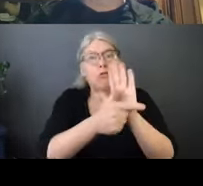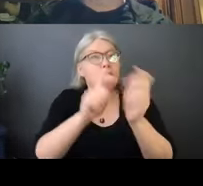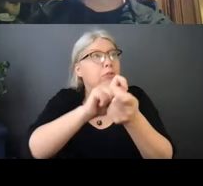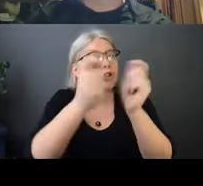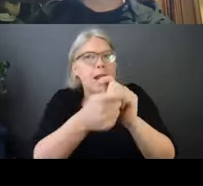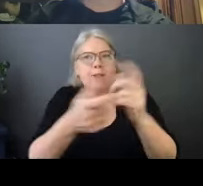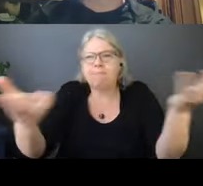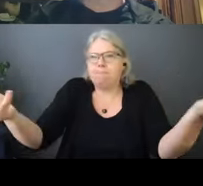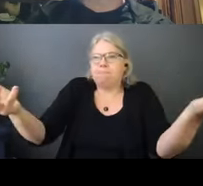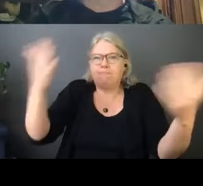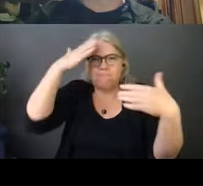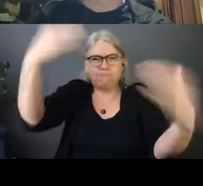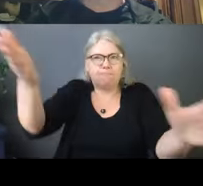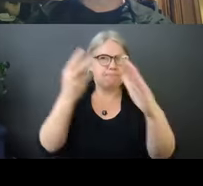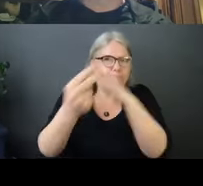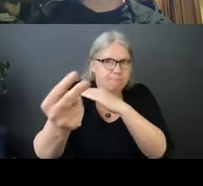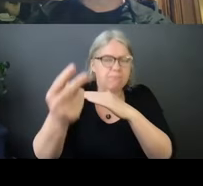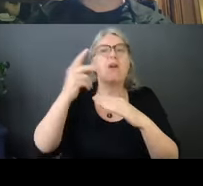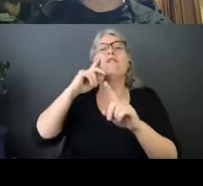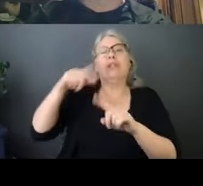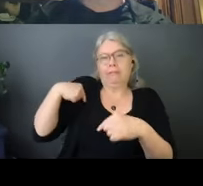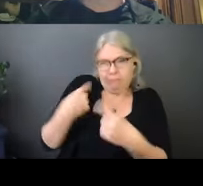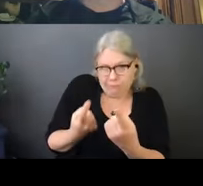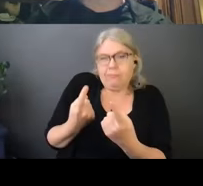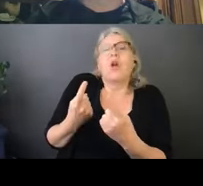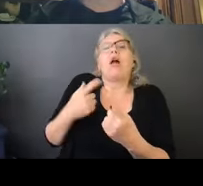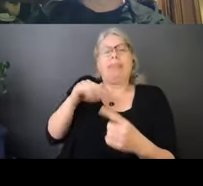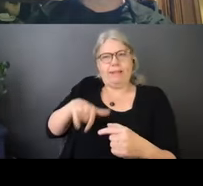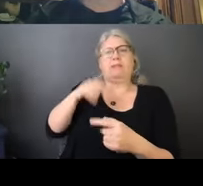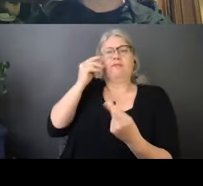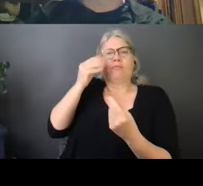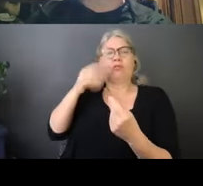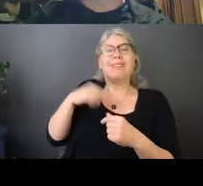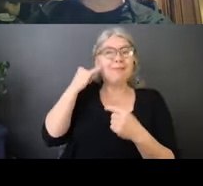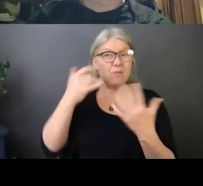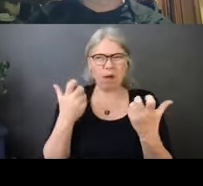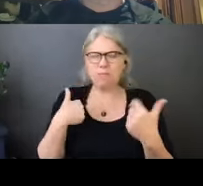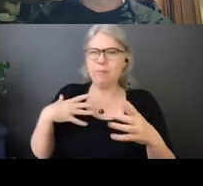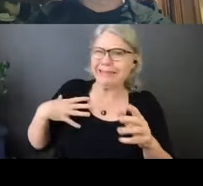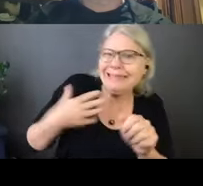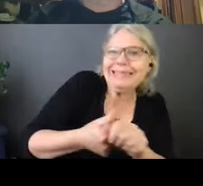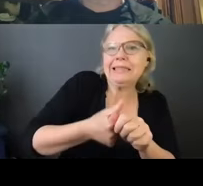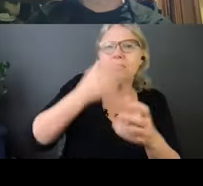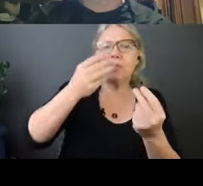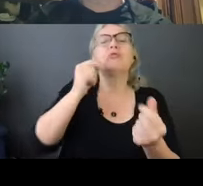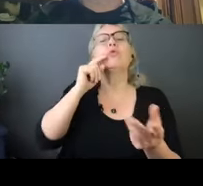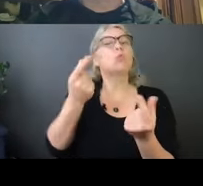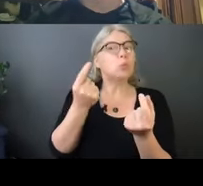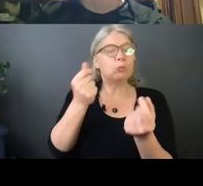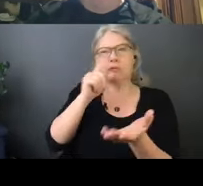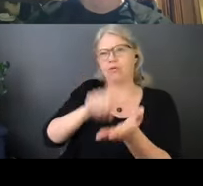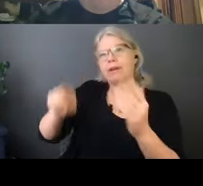For the most current information, participants should check the Government of Ontario websites